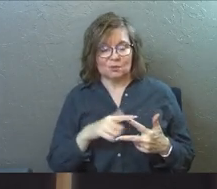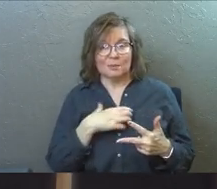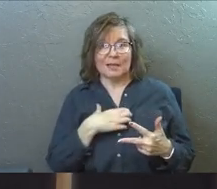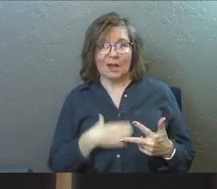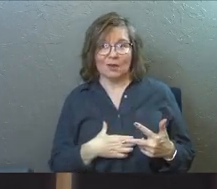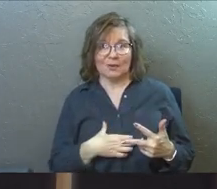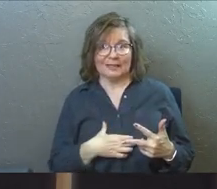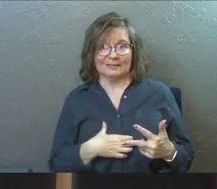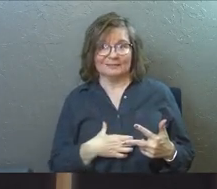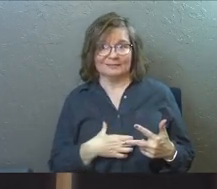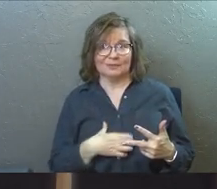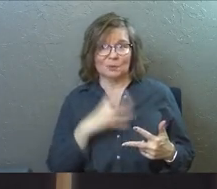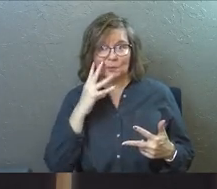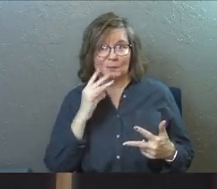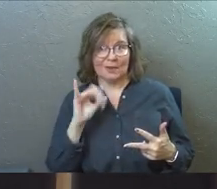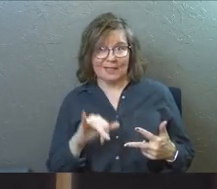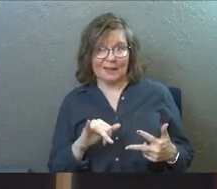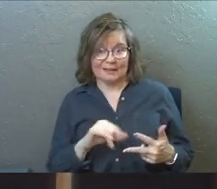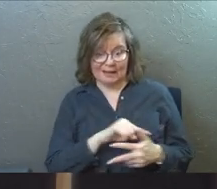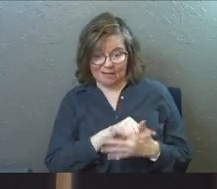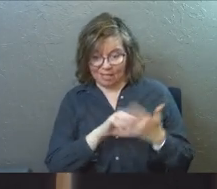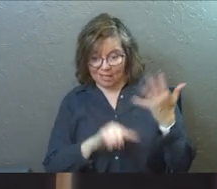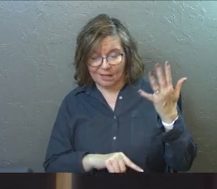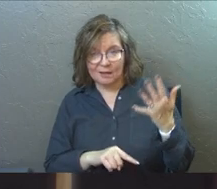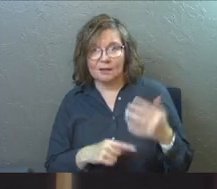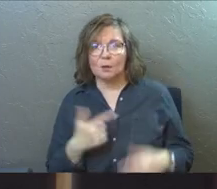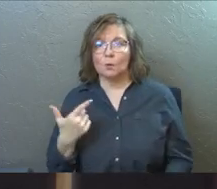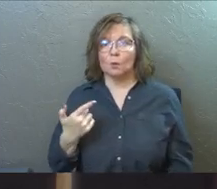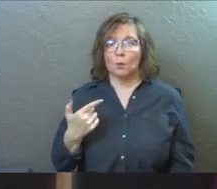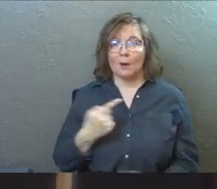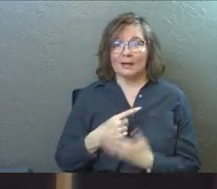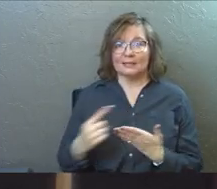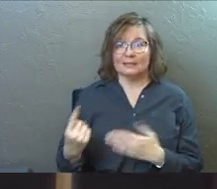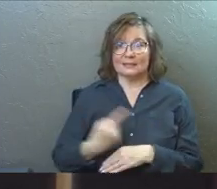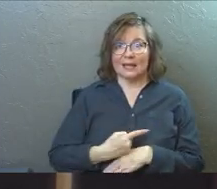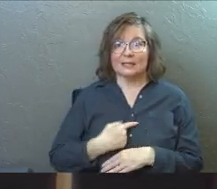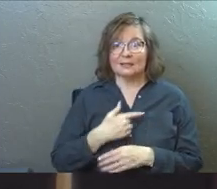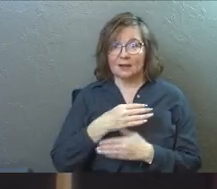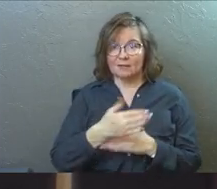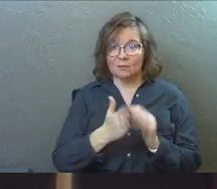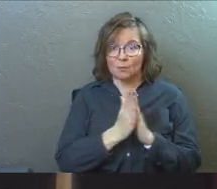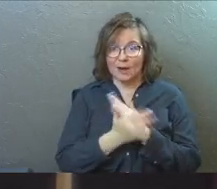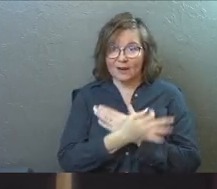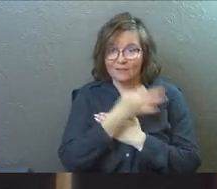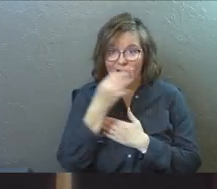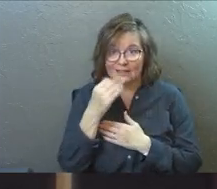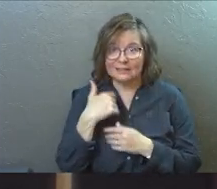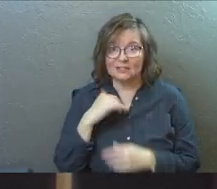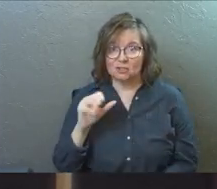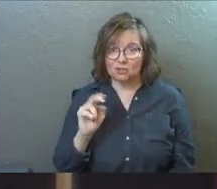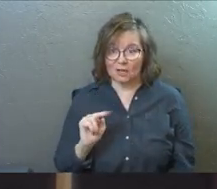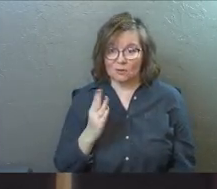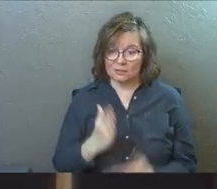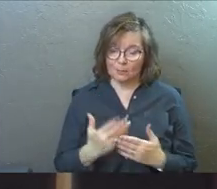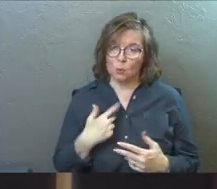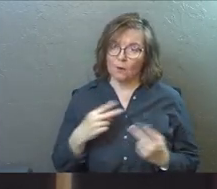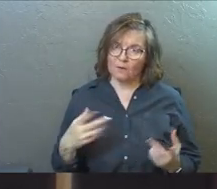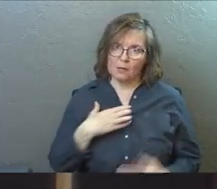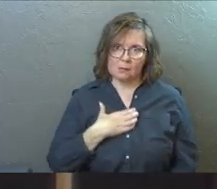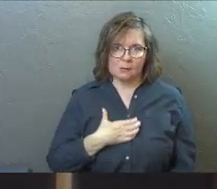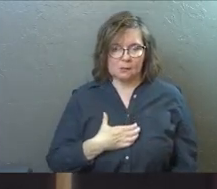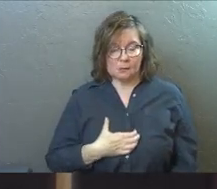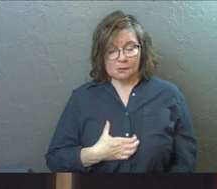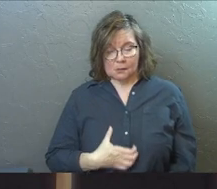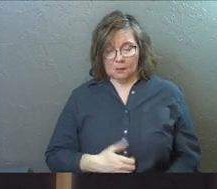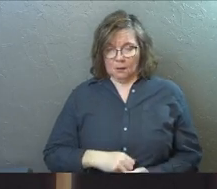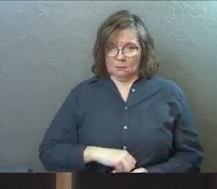hungry in any of those areas. We did 21 days of prayer and fasting in January. And some of you were very hungry.